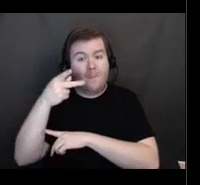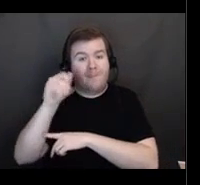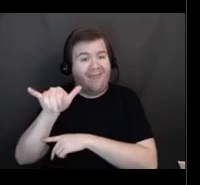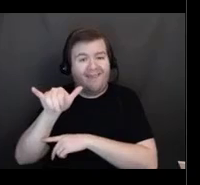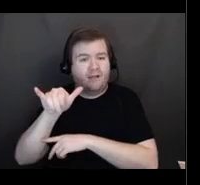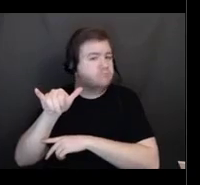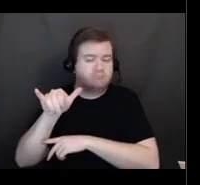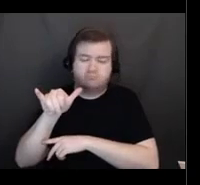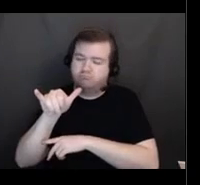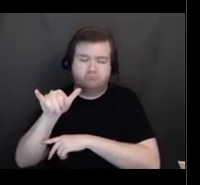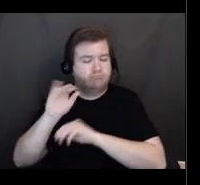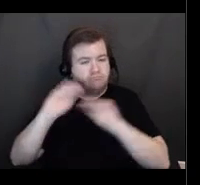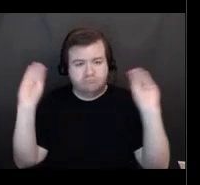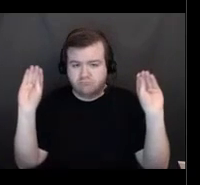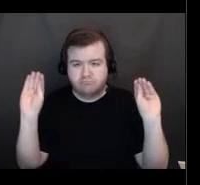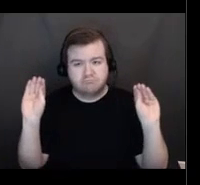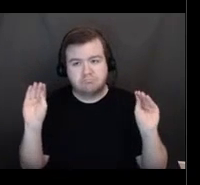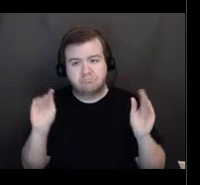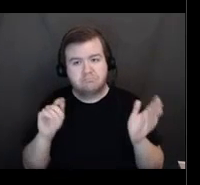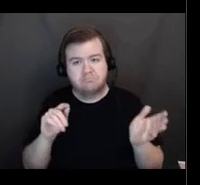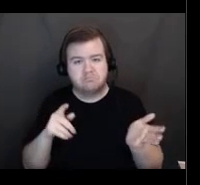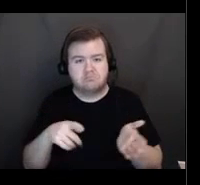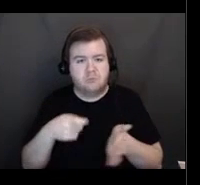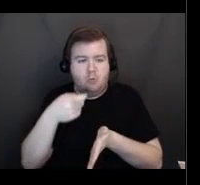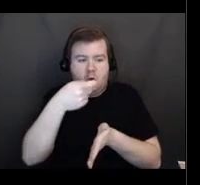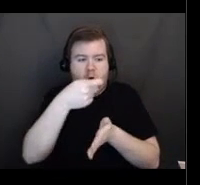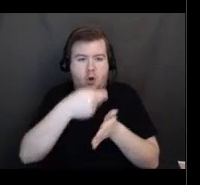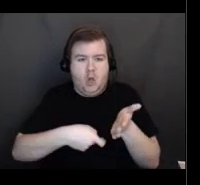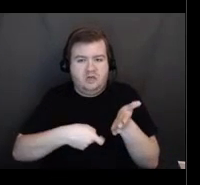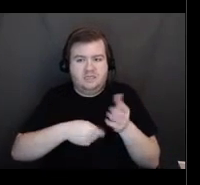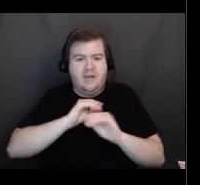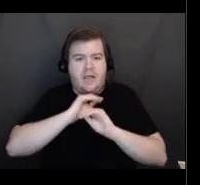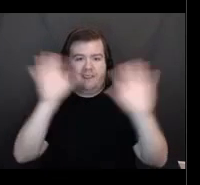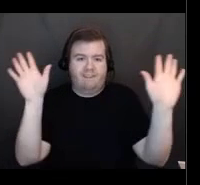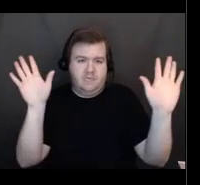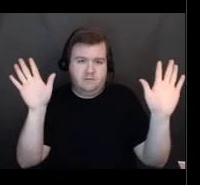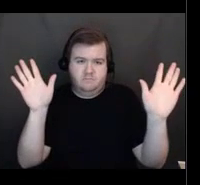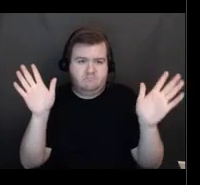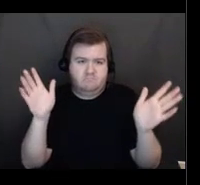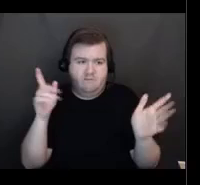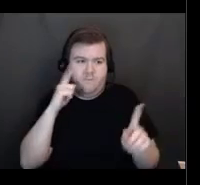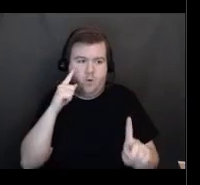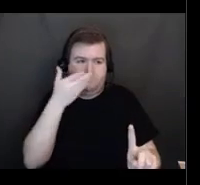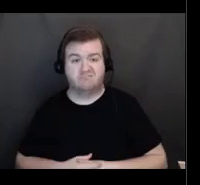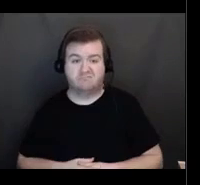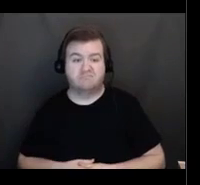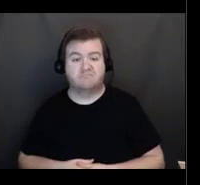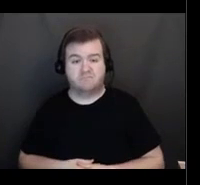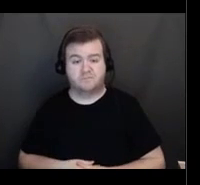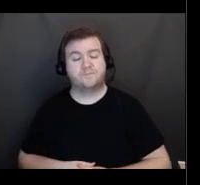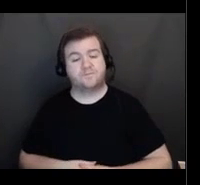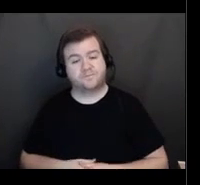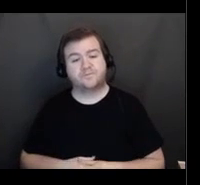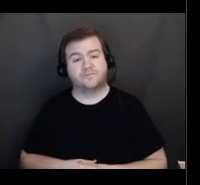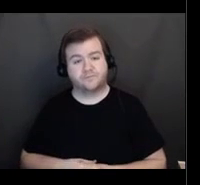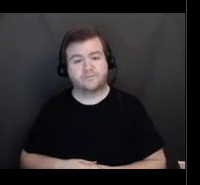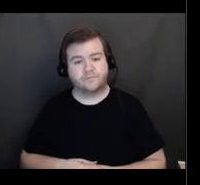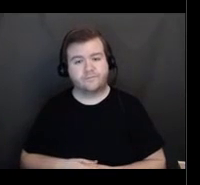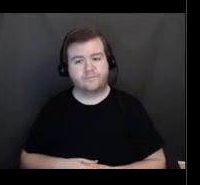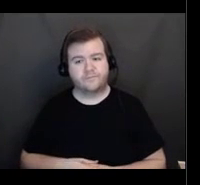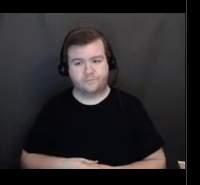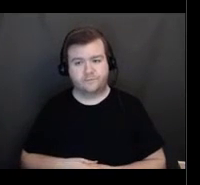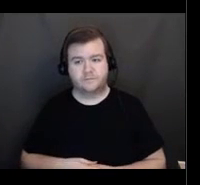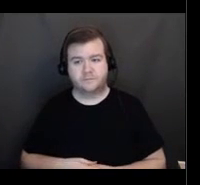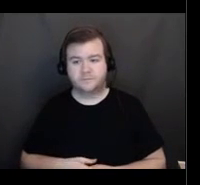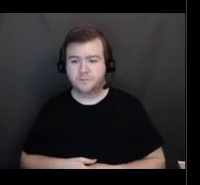It should not cost an individual one cent for that vaccination. I'm just pausing here to